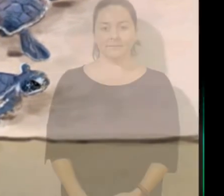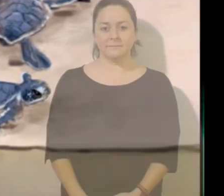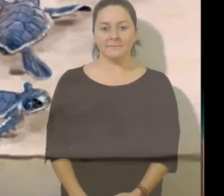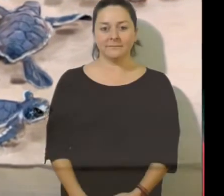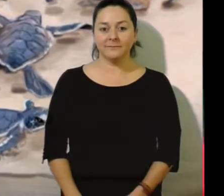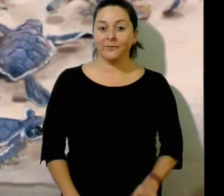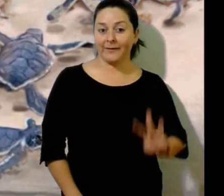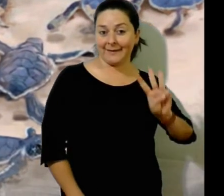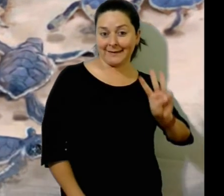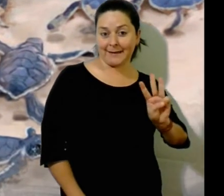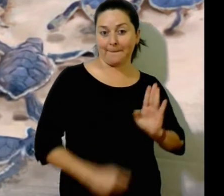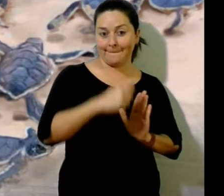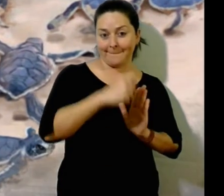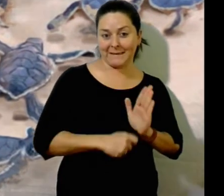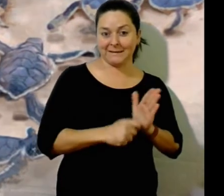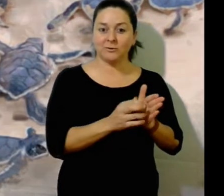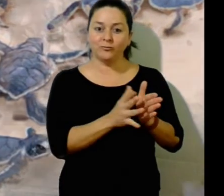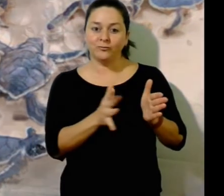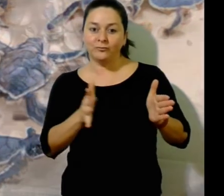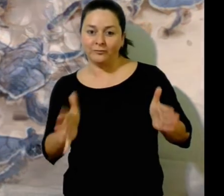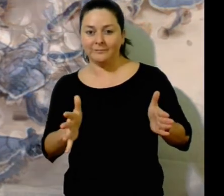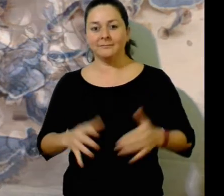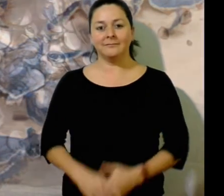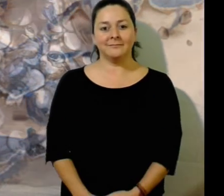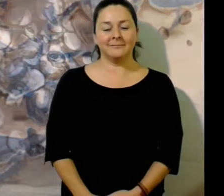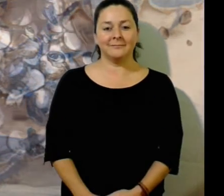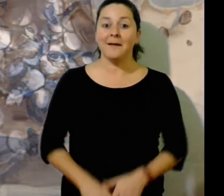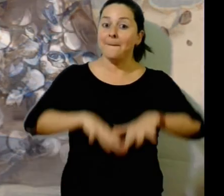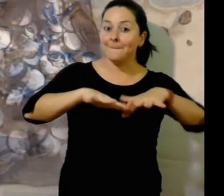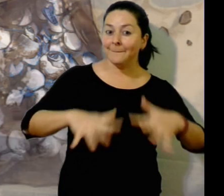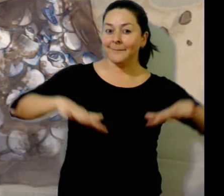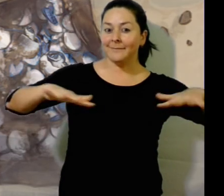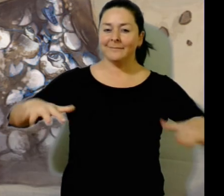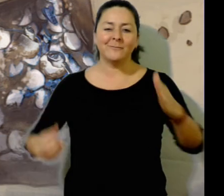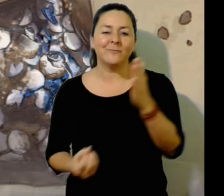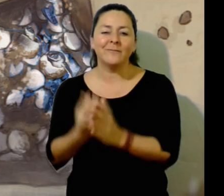And three months later, the beach is bursting with life again.